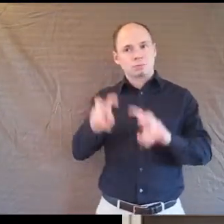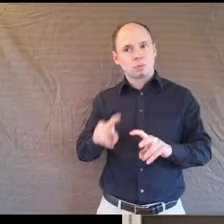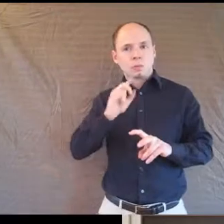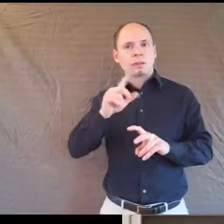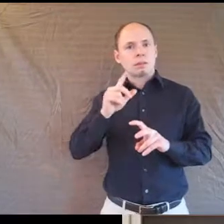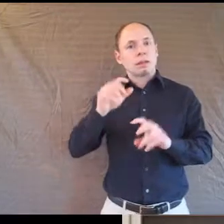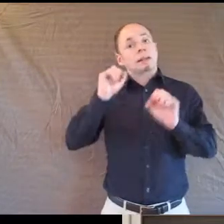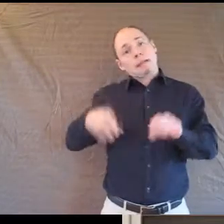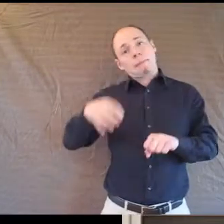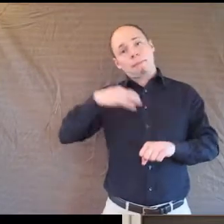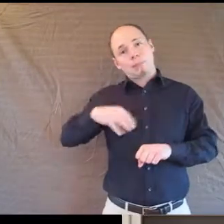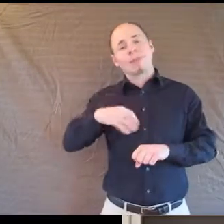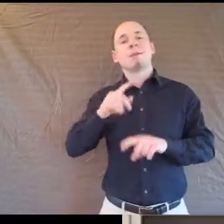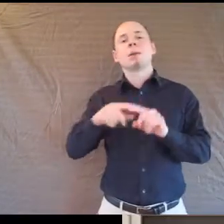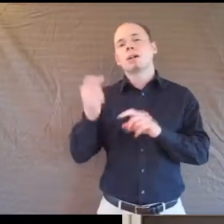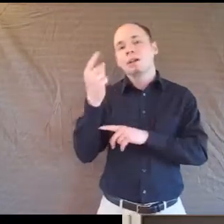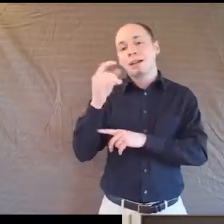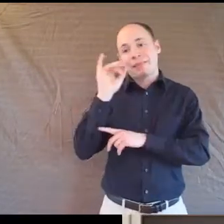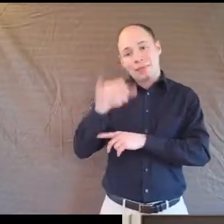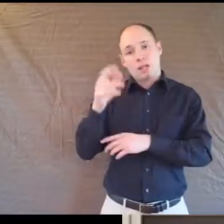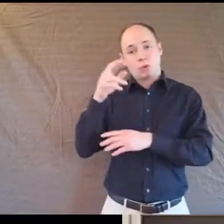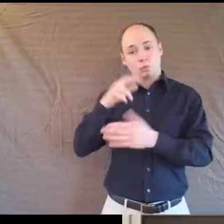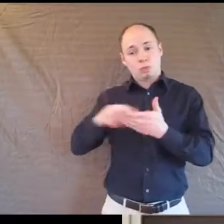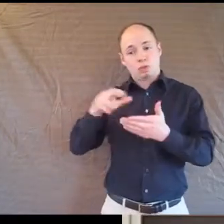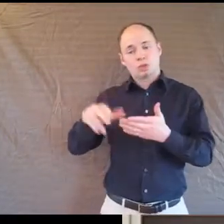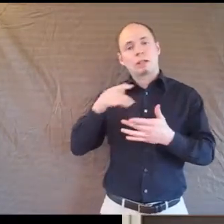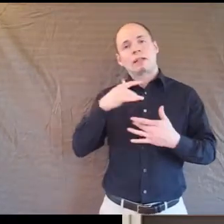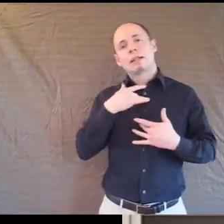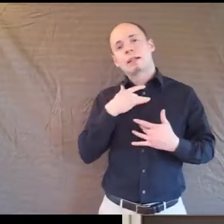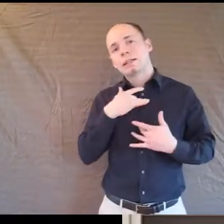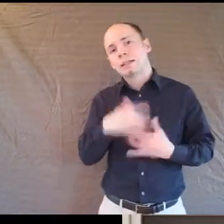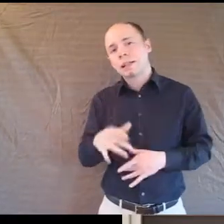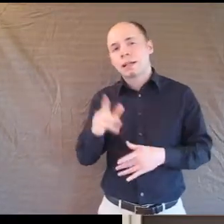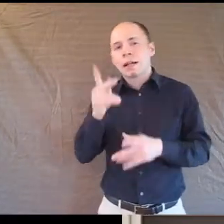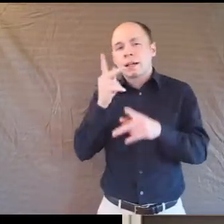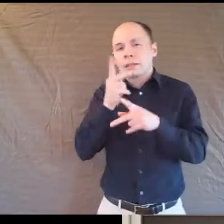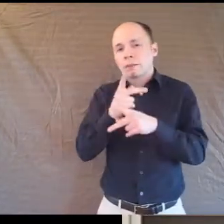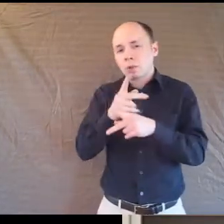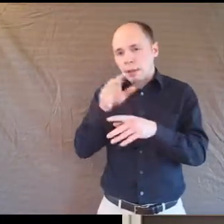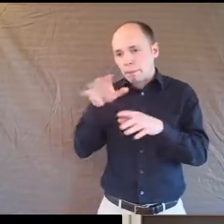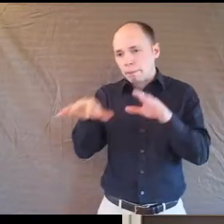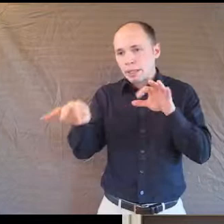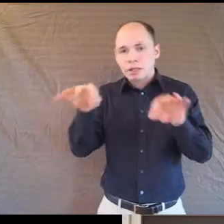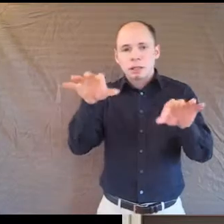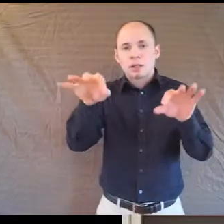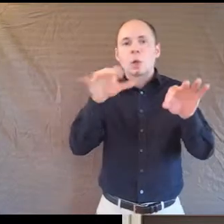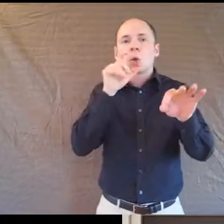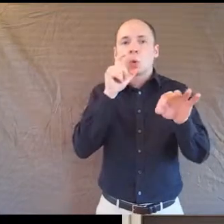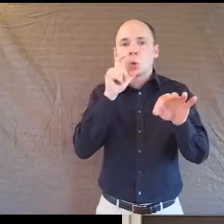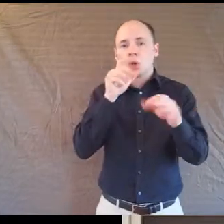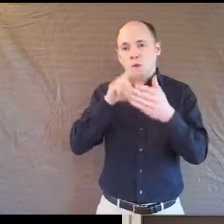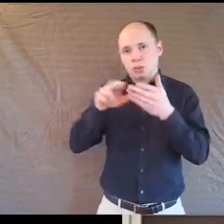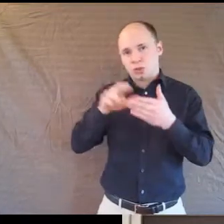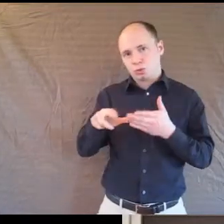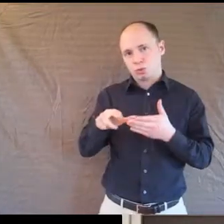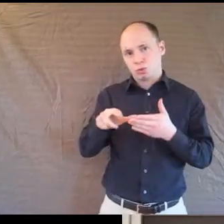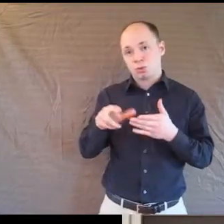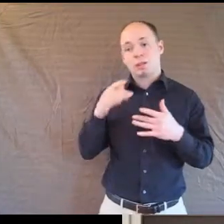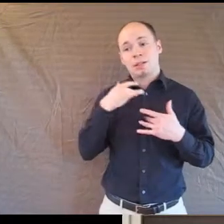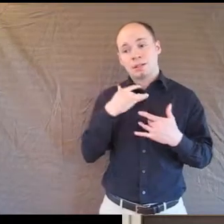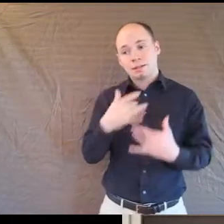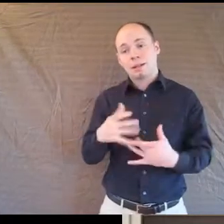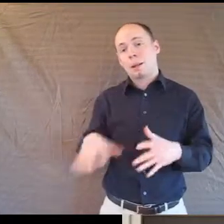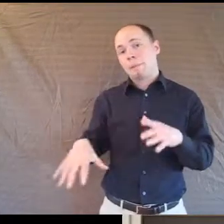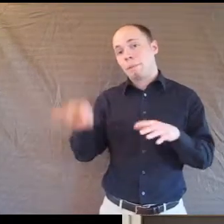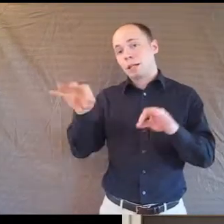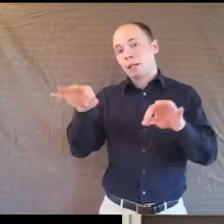research studies are careful in who they choose as the subjects of the studies. And they choose, for the most part, people